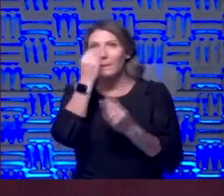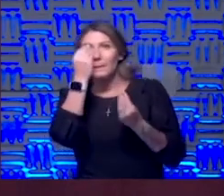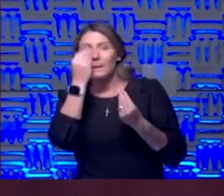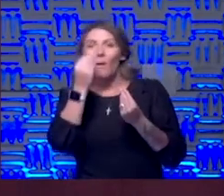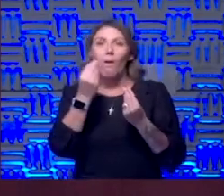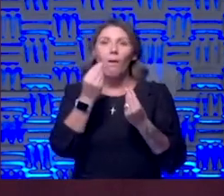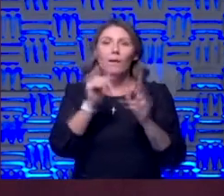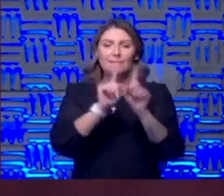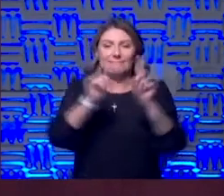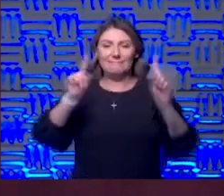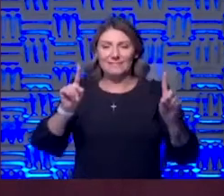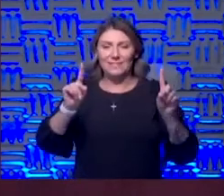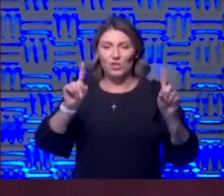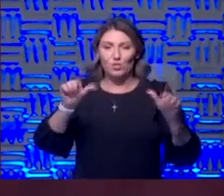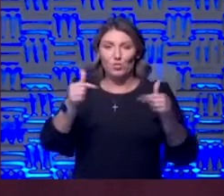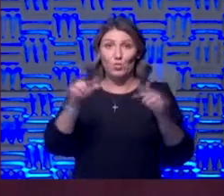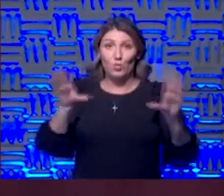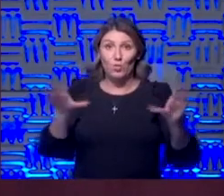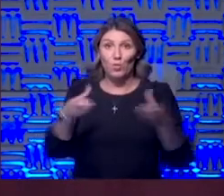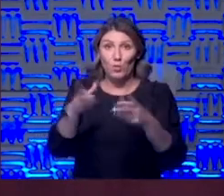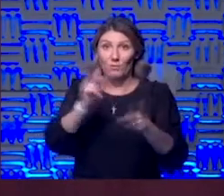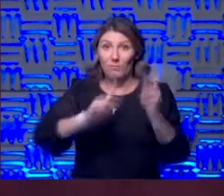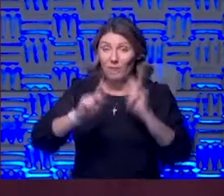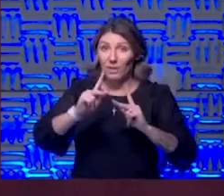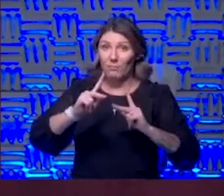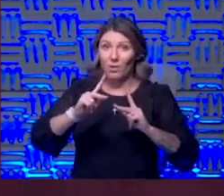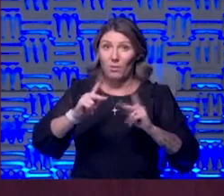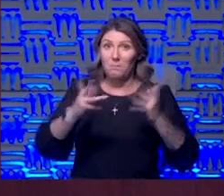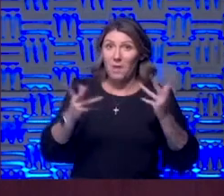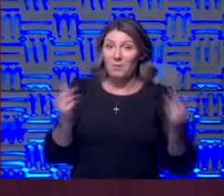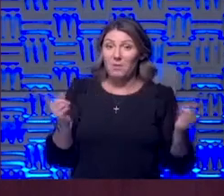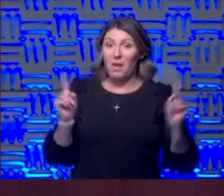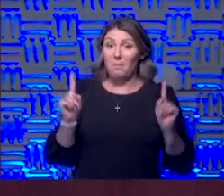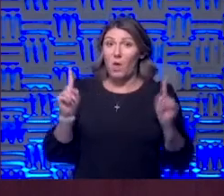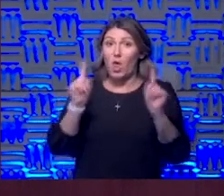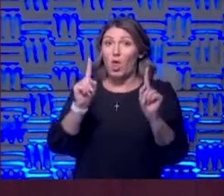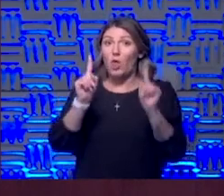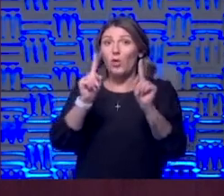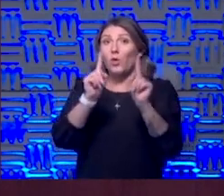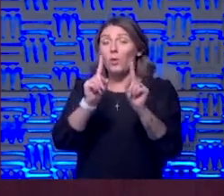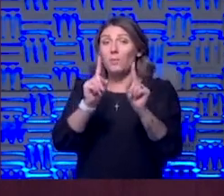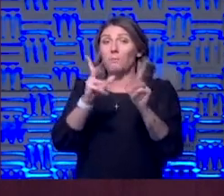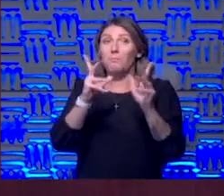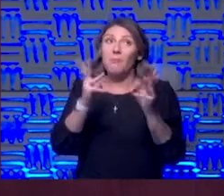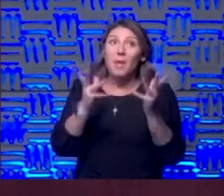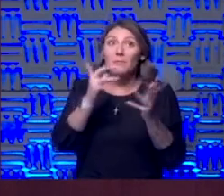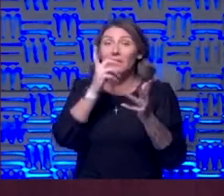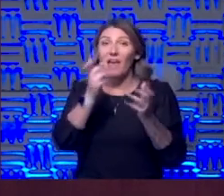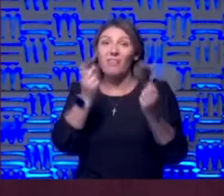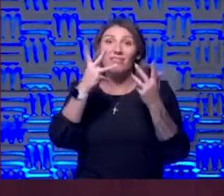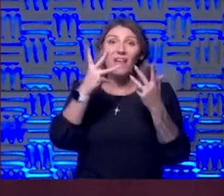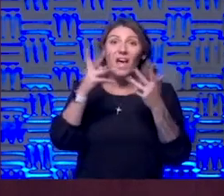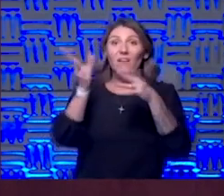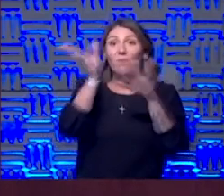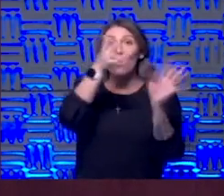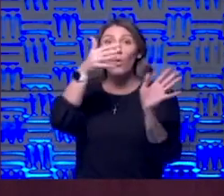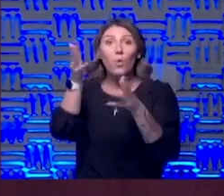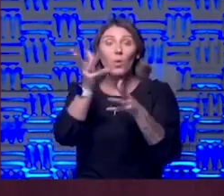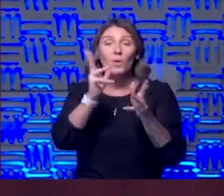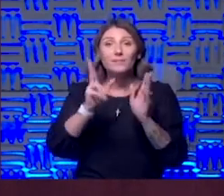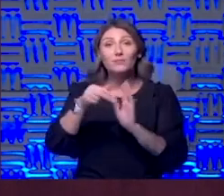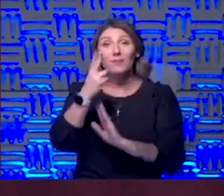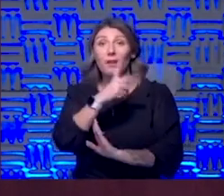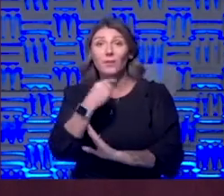distancing there's a group of people maybe you get closer maybe there's not much wind and it's just a higher